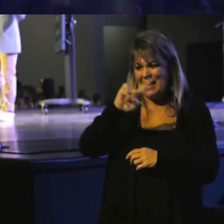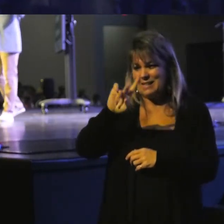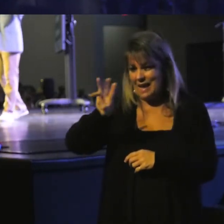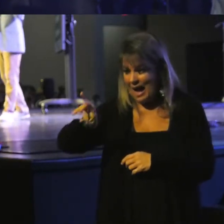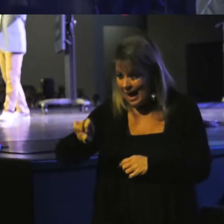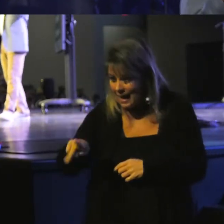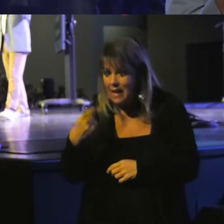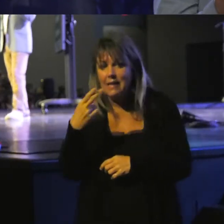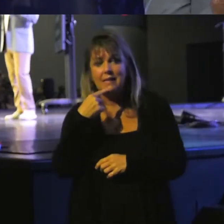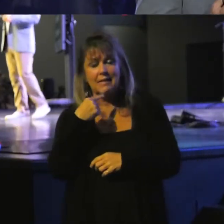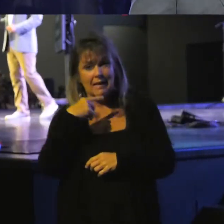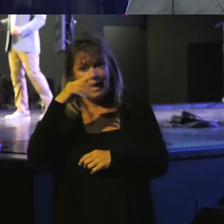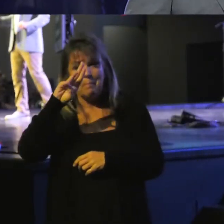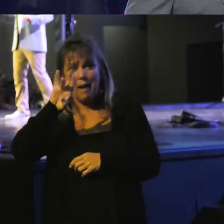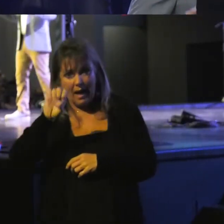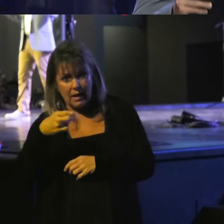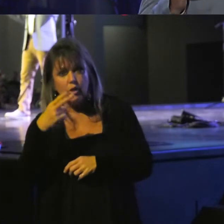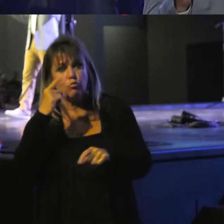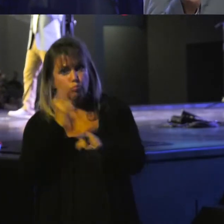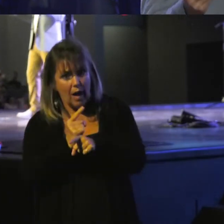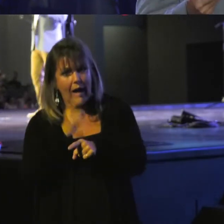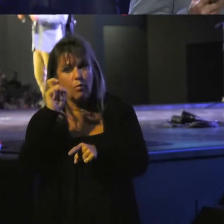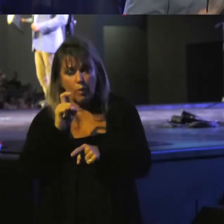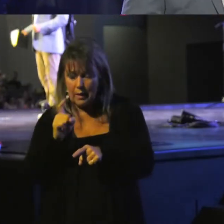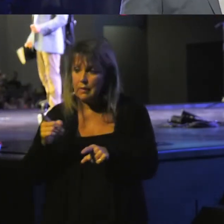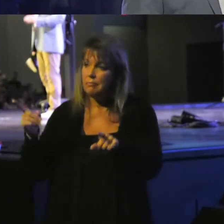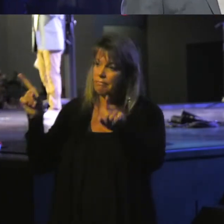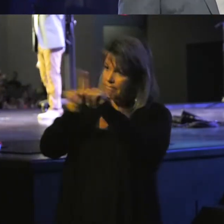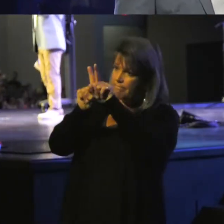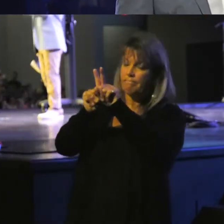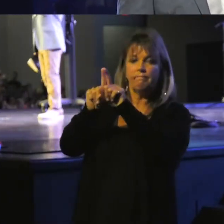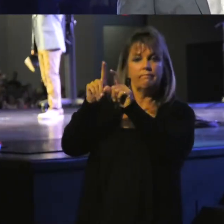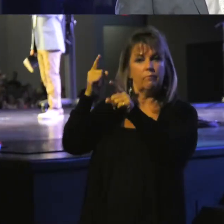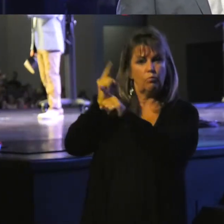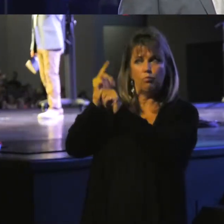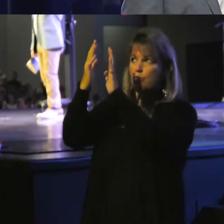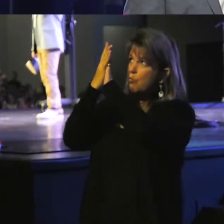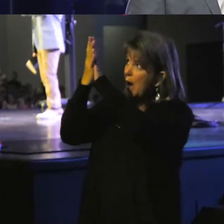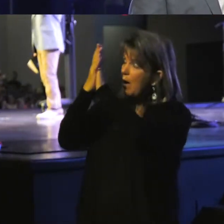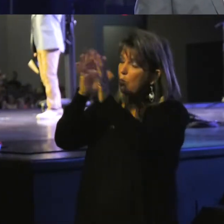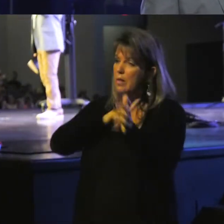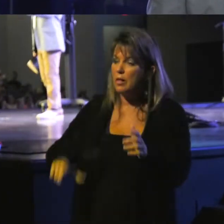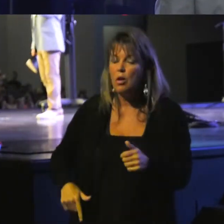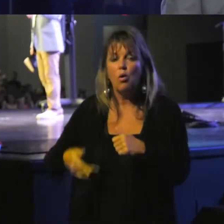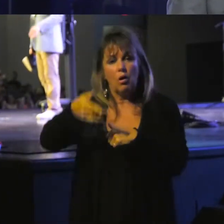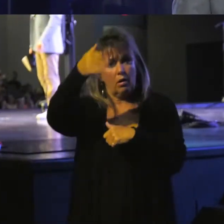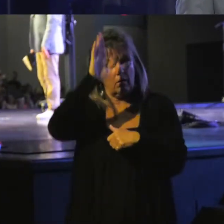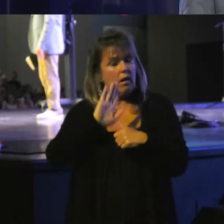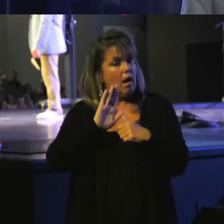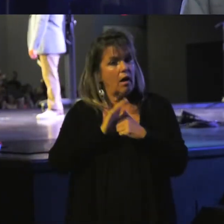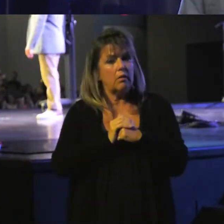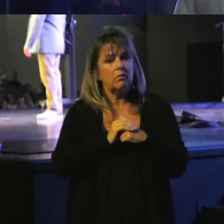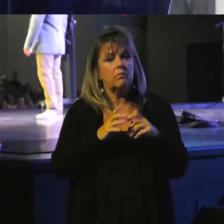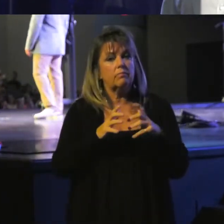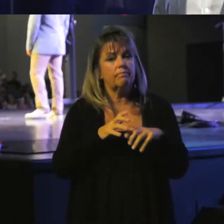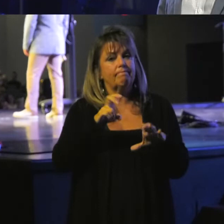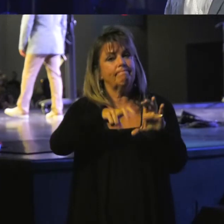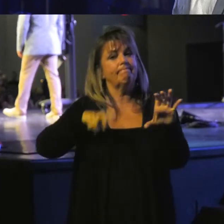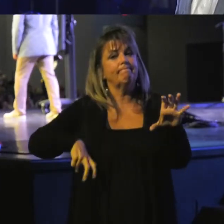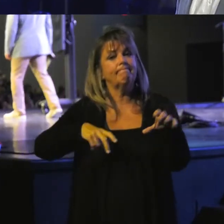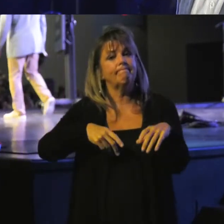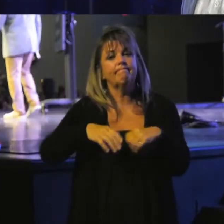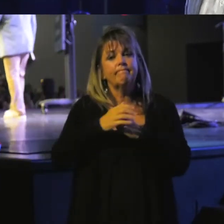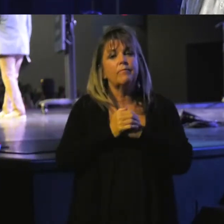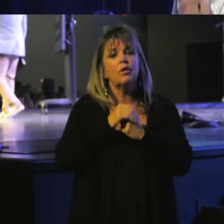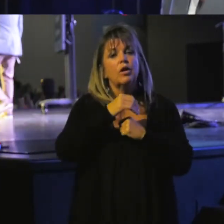Micah's right. We need to get back right with the Lord. And when they got back right with the Lord, God relented and Jerusalem was not destroyed. It was preserved